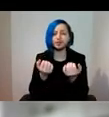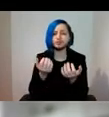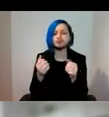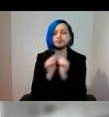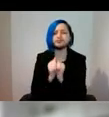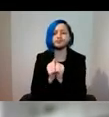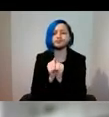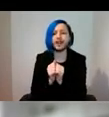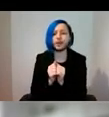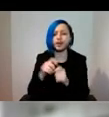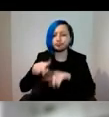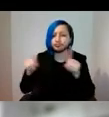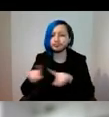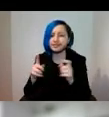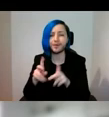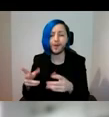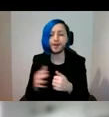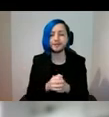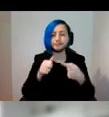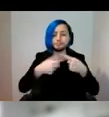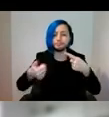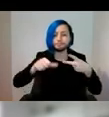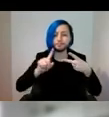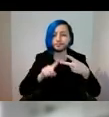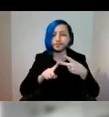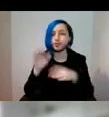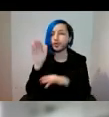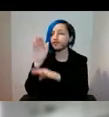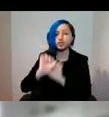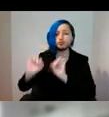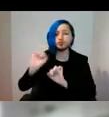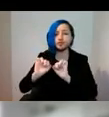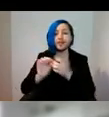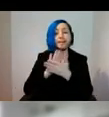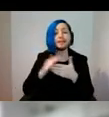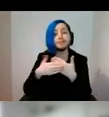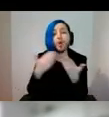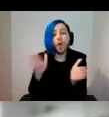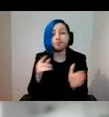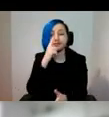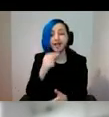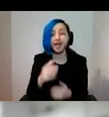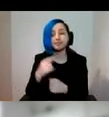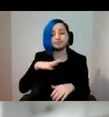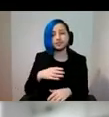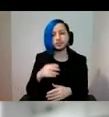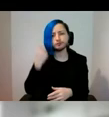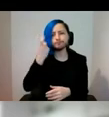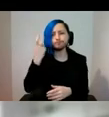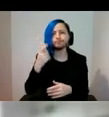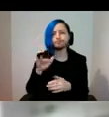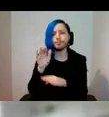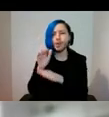Two, future proofing enhances openness. The need to think beyond the object to rich documentation